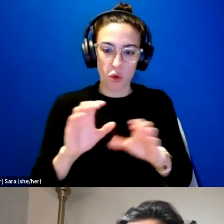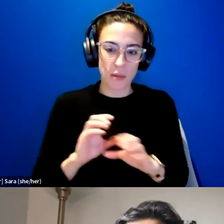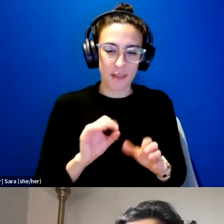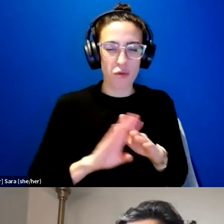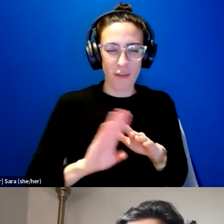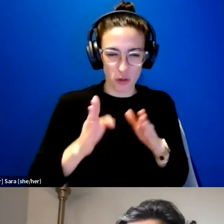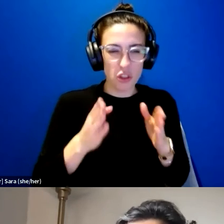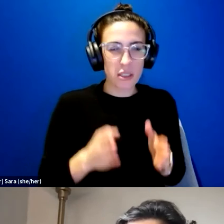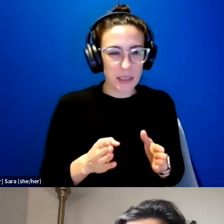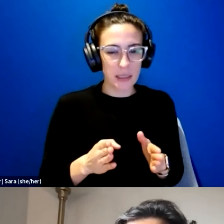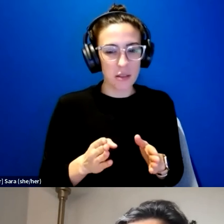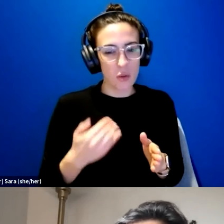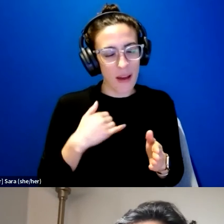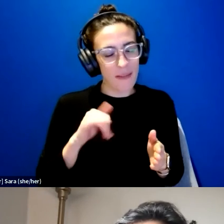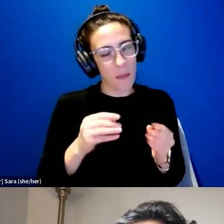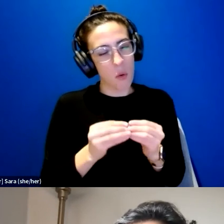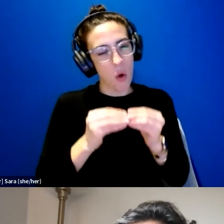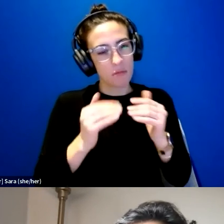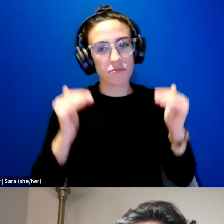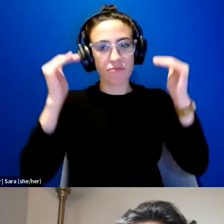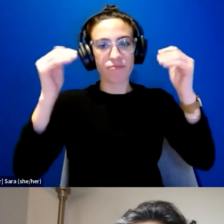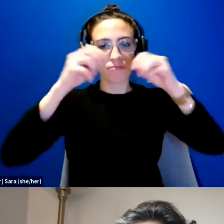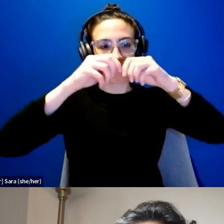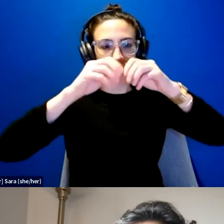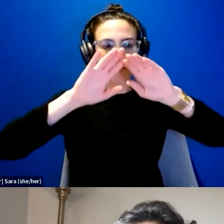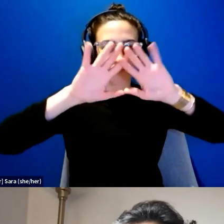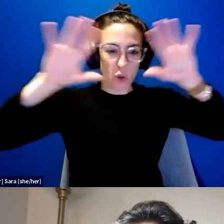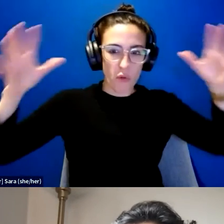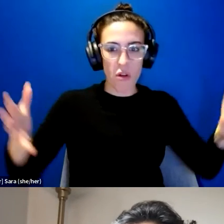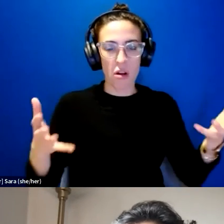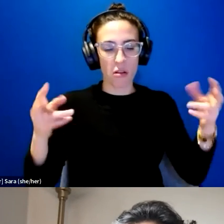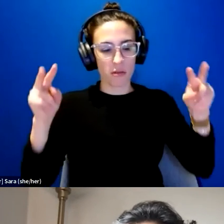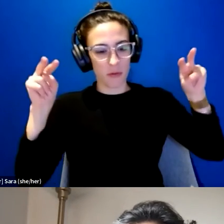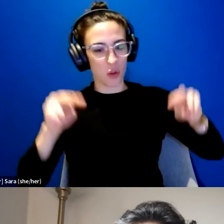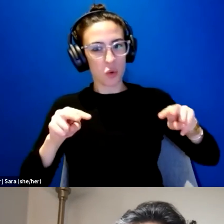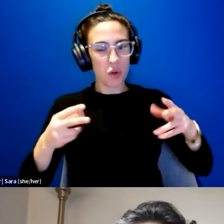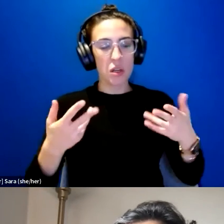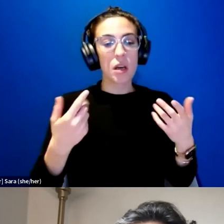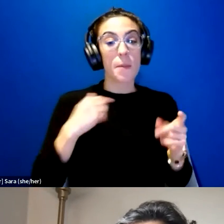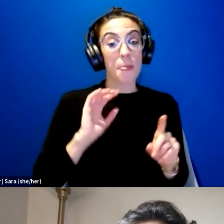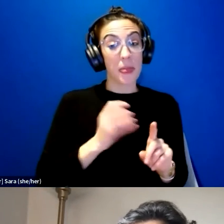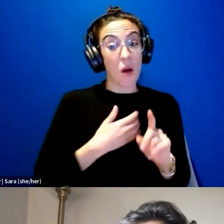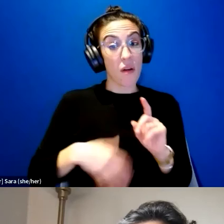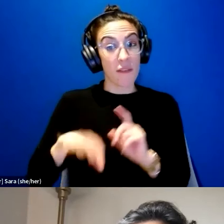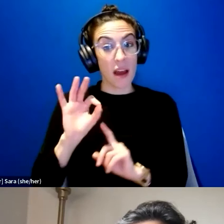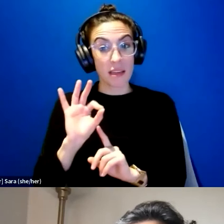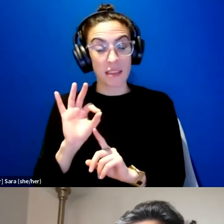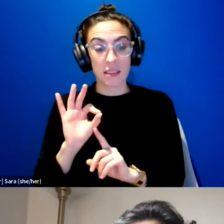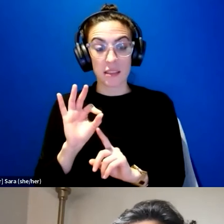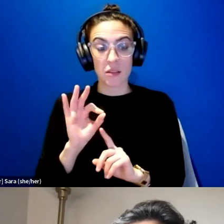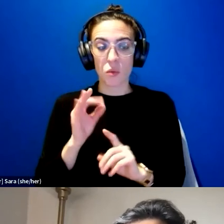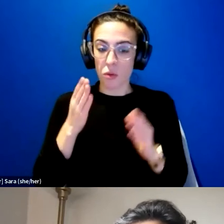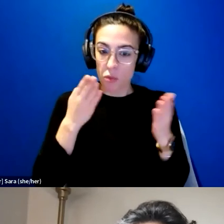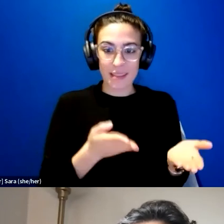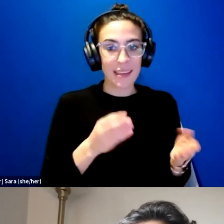that high level perspective. Our findings were present in all the communities,